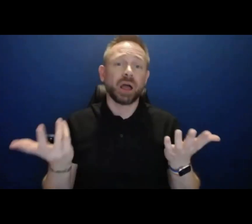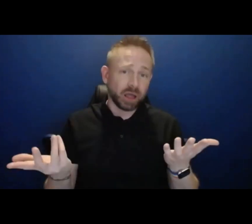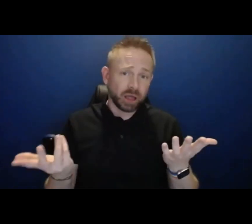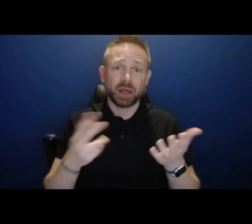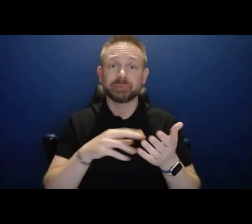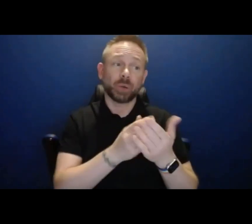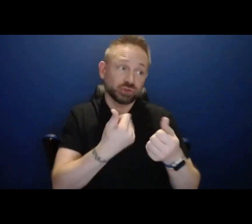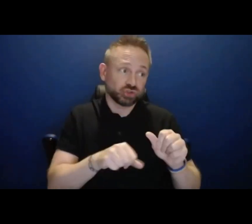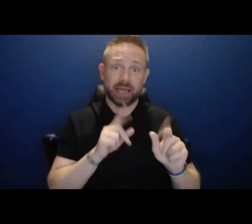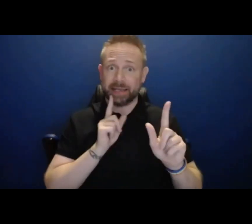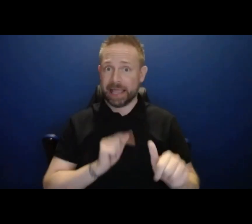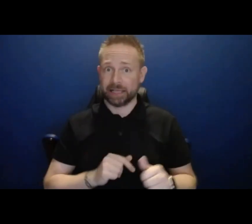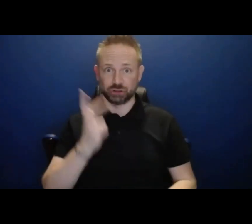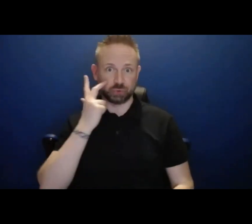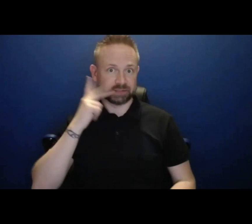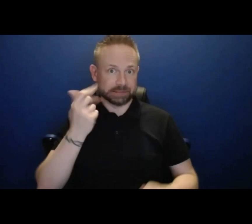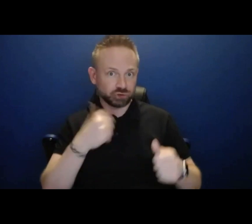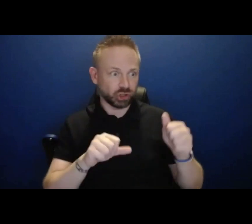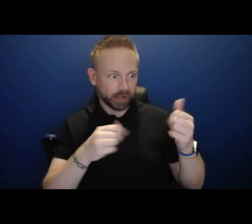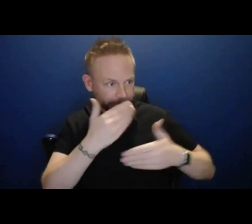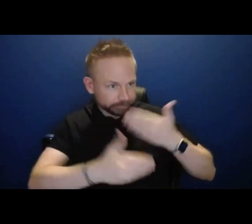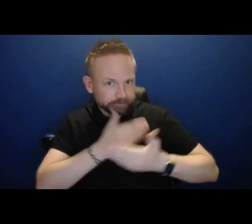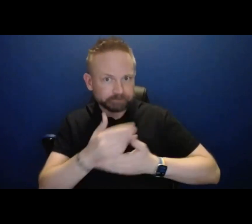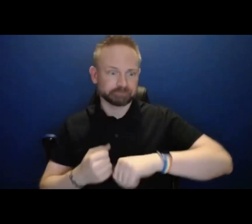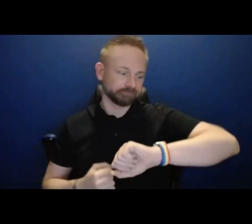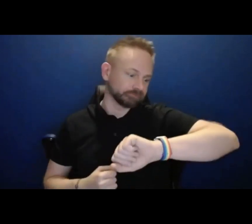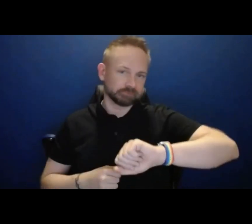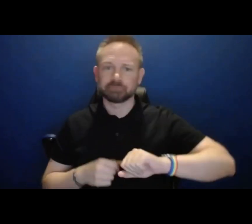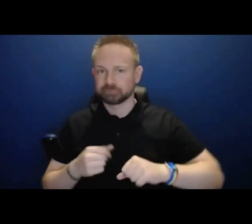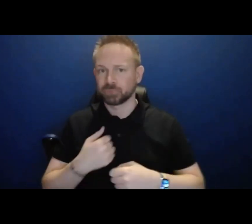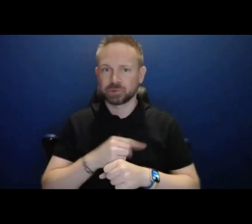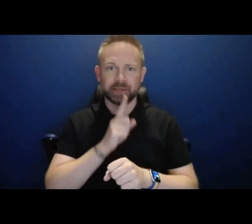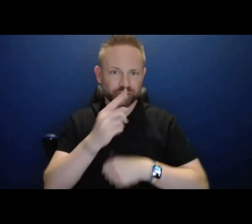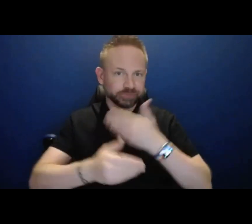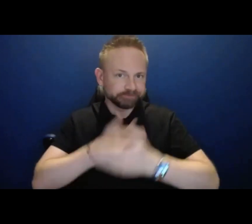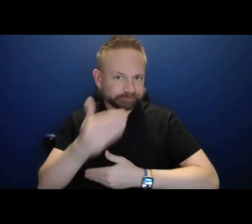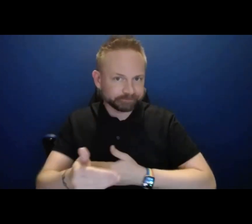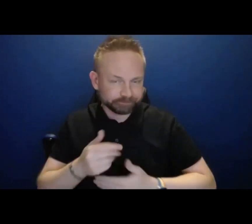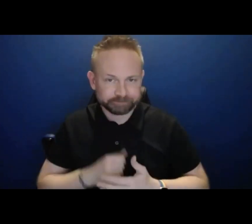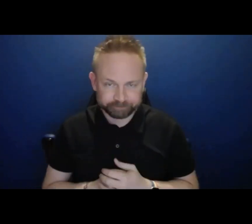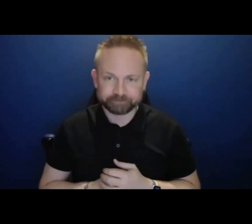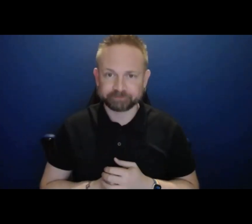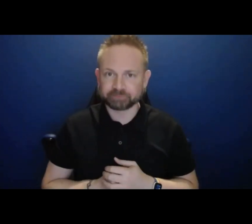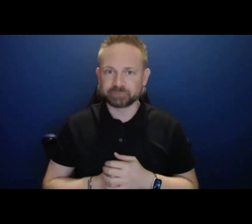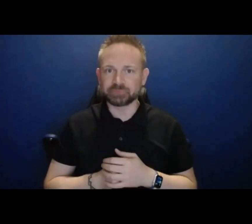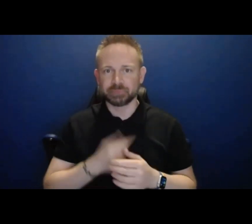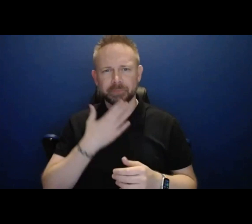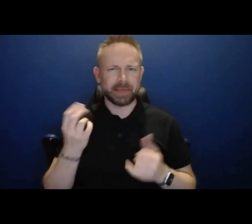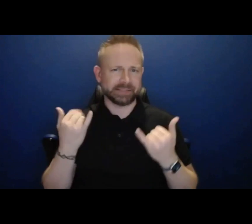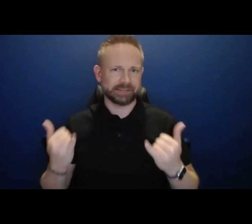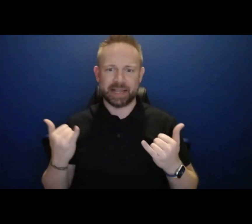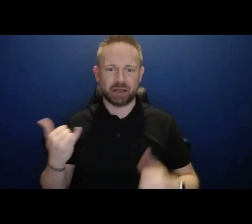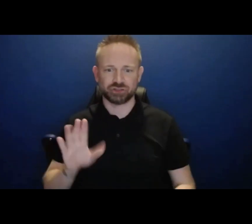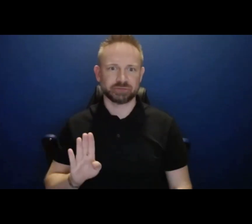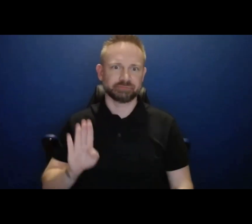answered in this session, but we will certainly get them back to your your best bet in just a moment here will be to to put up your hand if you have a